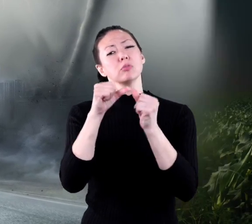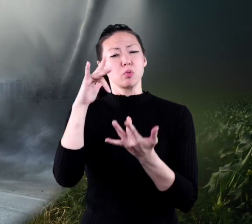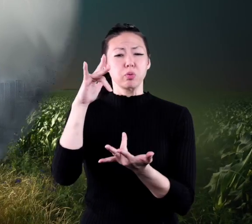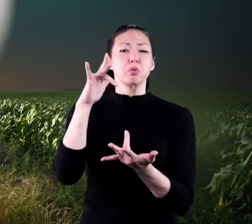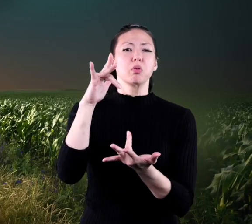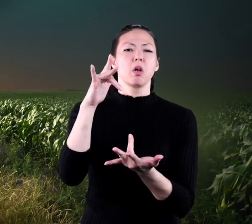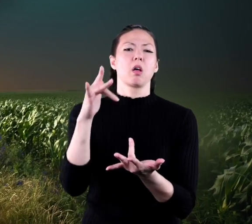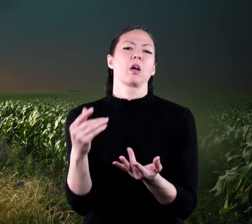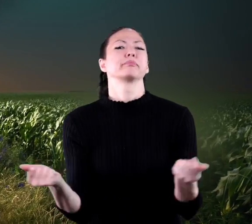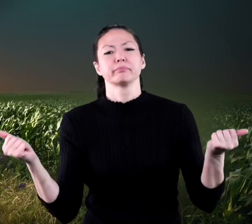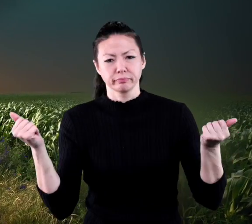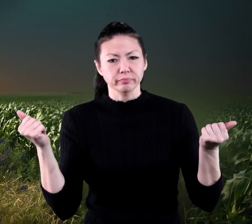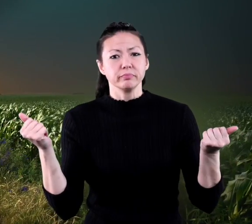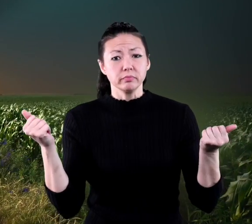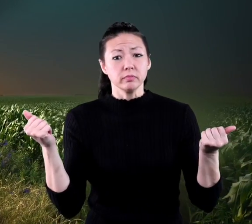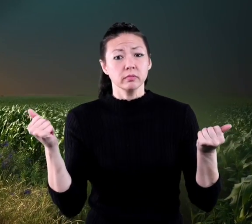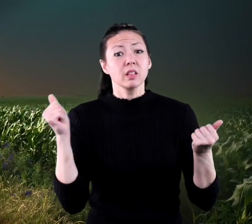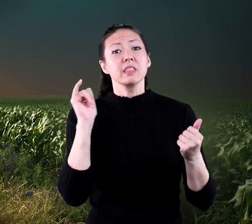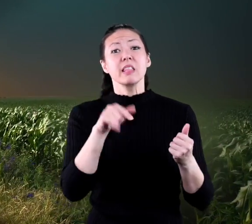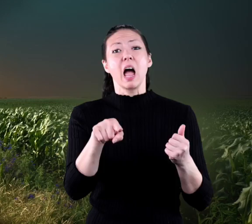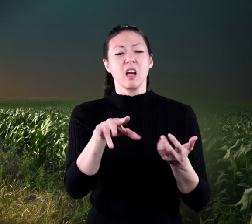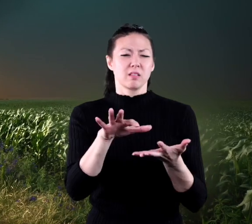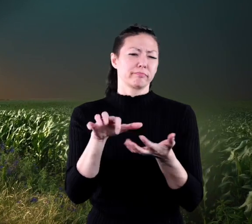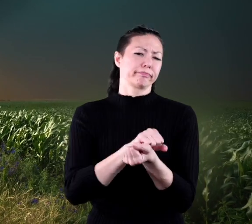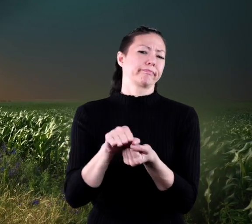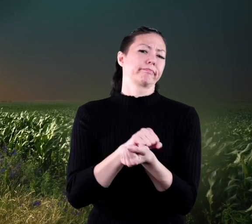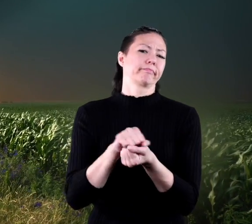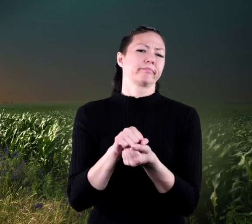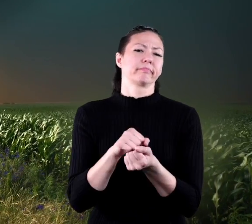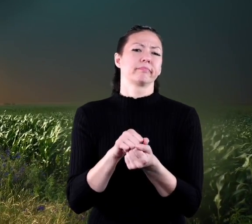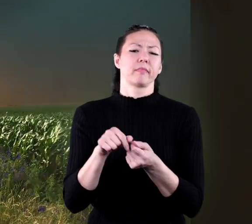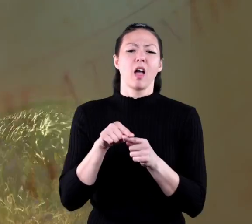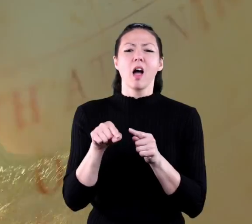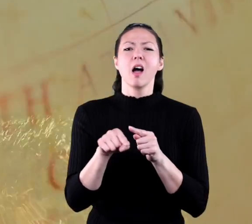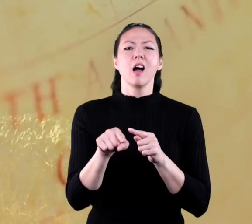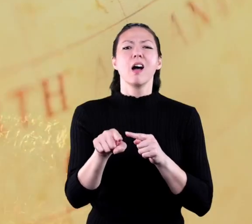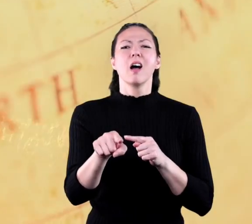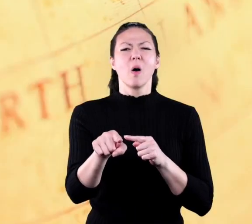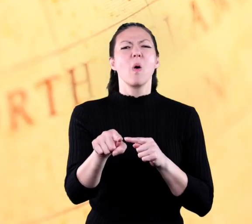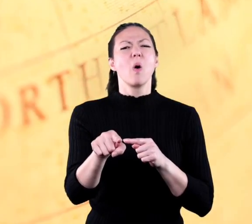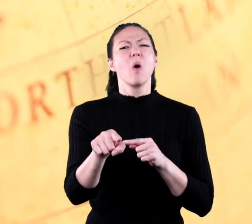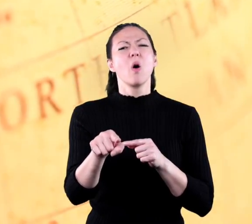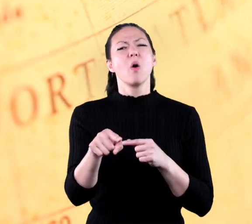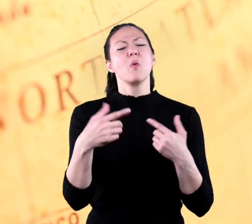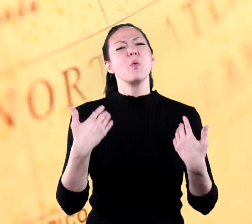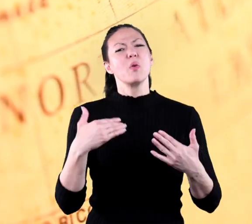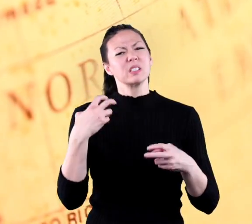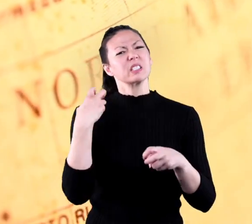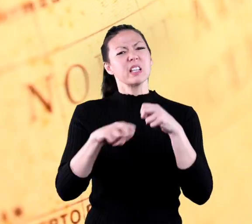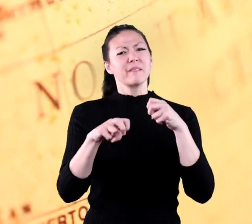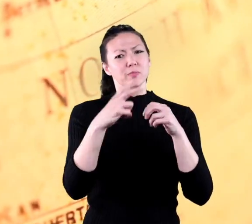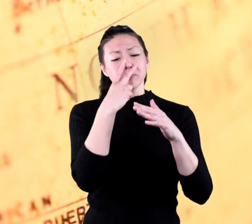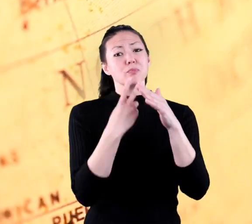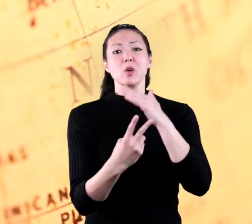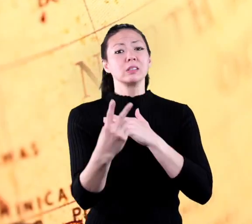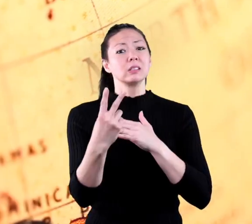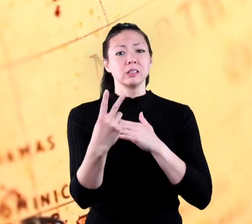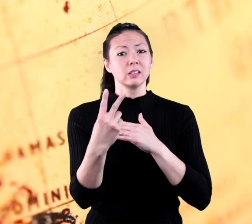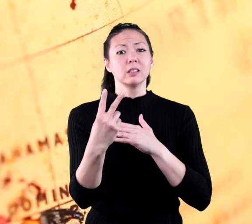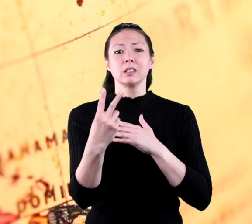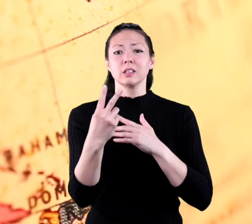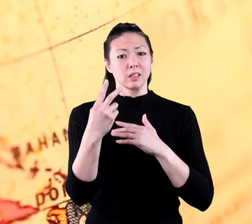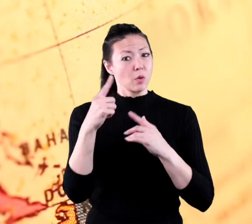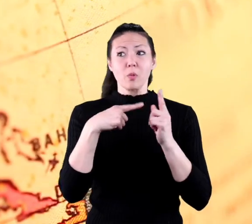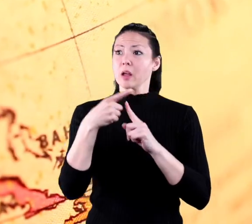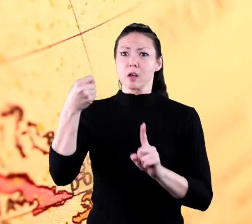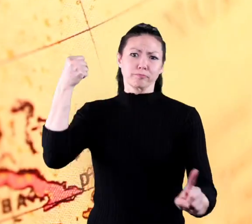much, much longer, as it leaves a swath of destruction in its path. It's very difficult to predict precisely when and